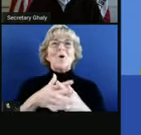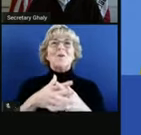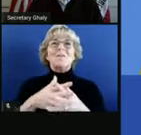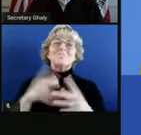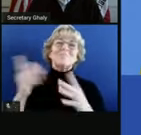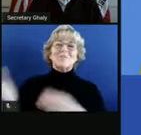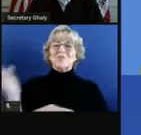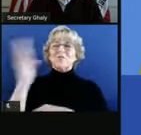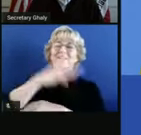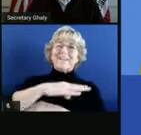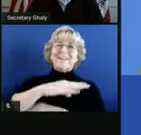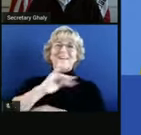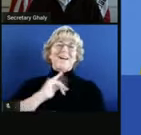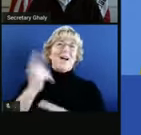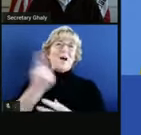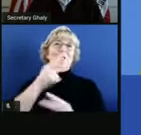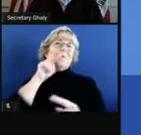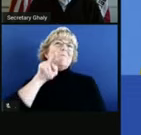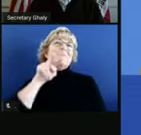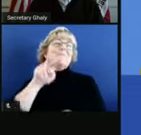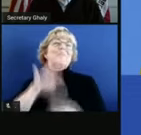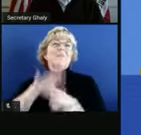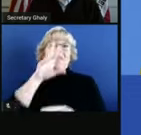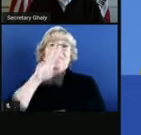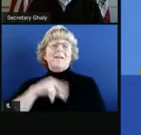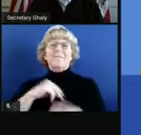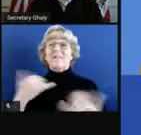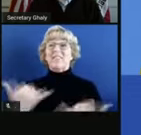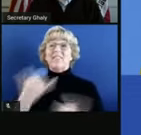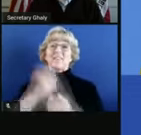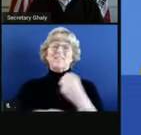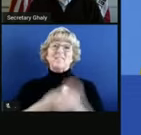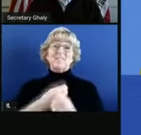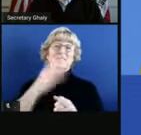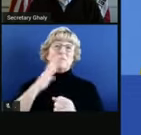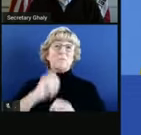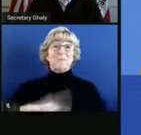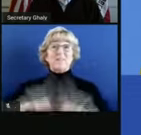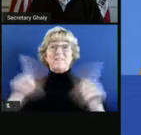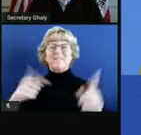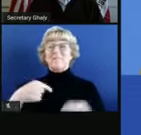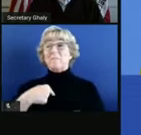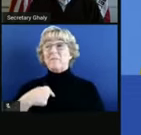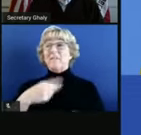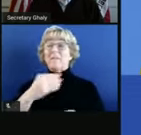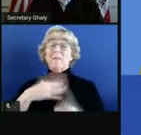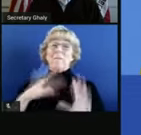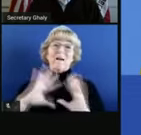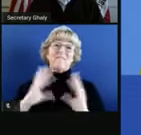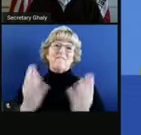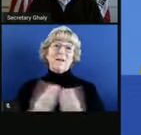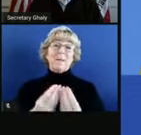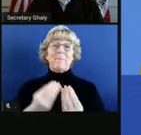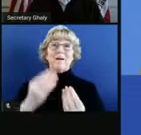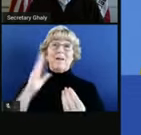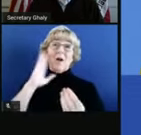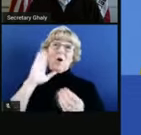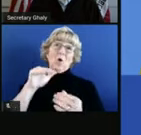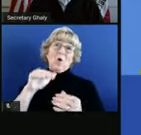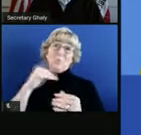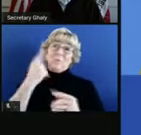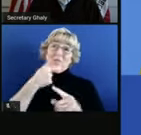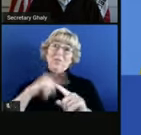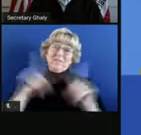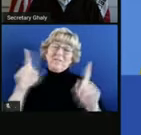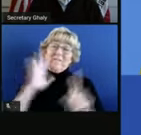the day is a real treat. But this year it will look different for me and my family, and I'm hoping it will look different for